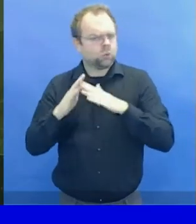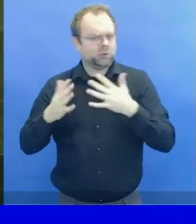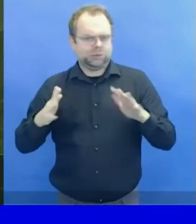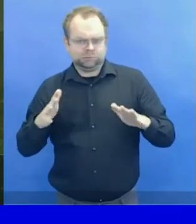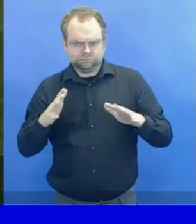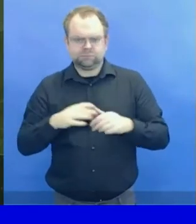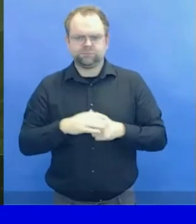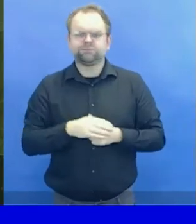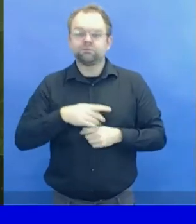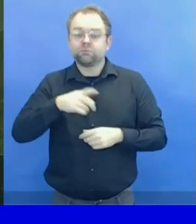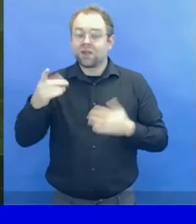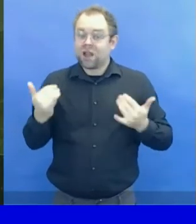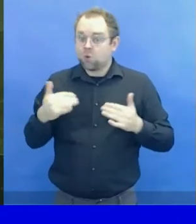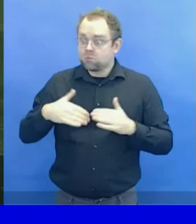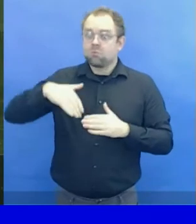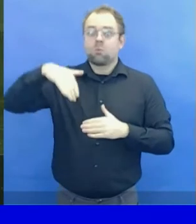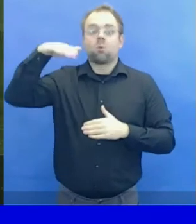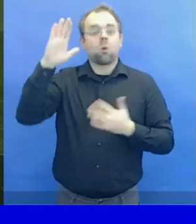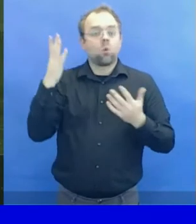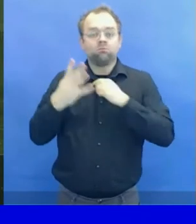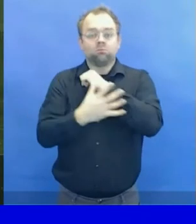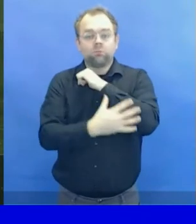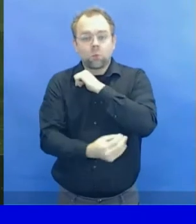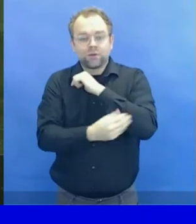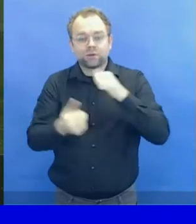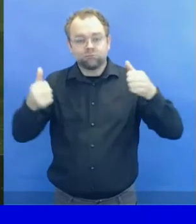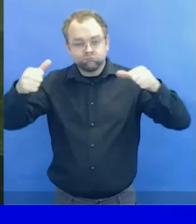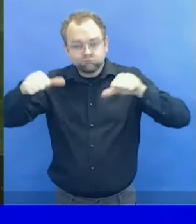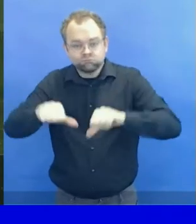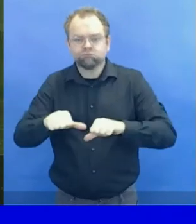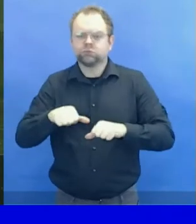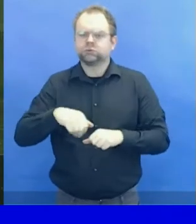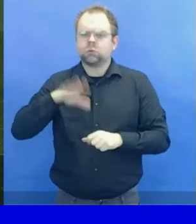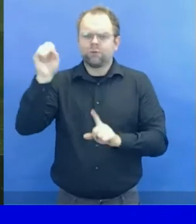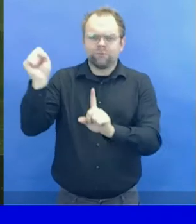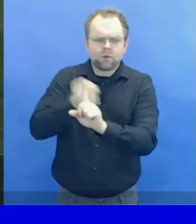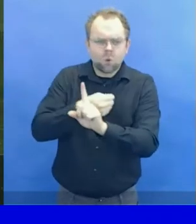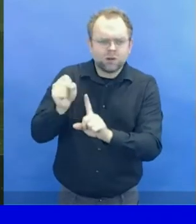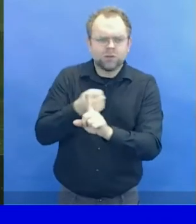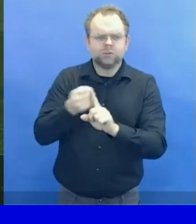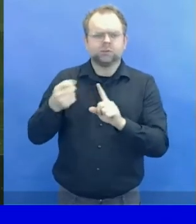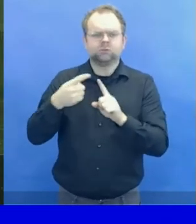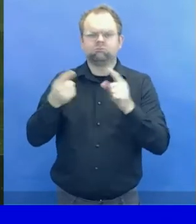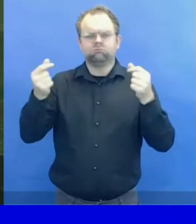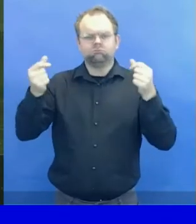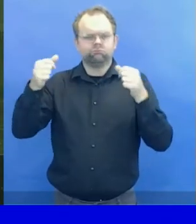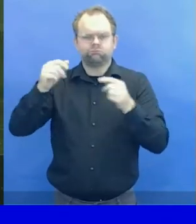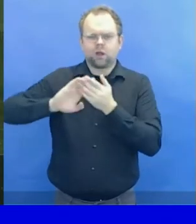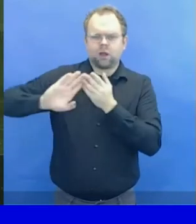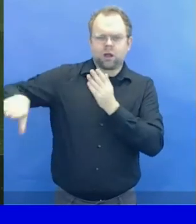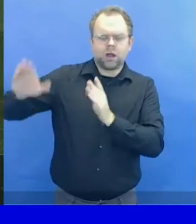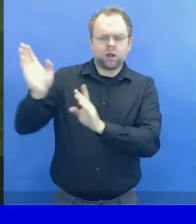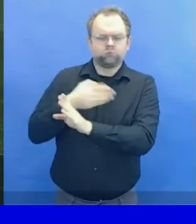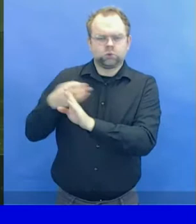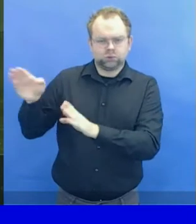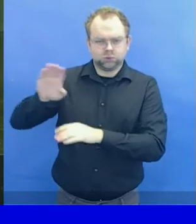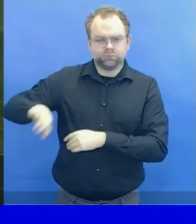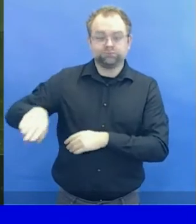worst affected, the pandemic is exacerbating these inequalities and producing new threats.